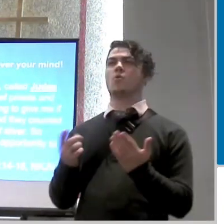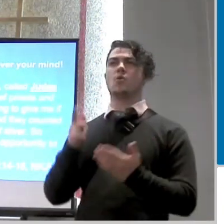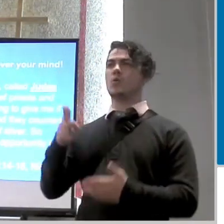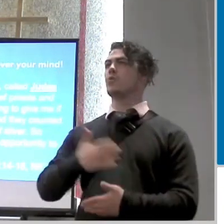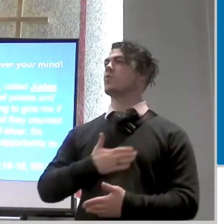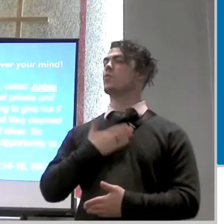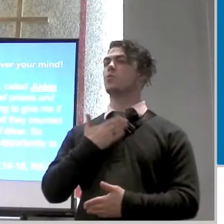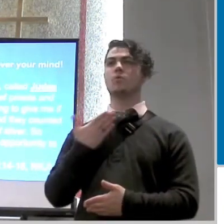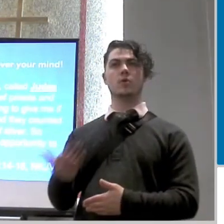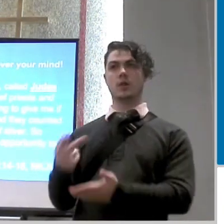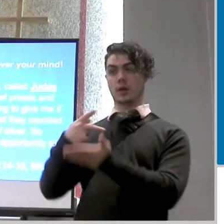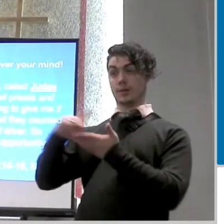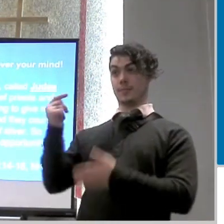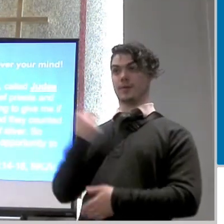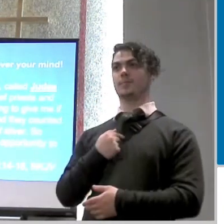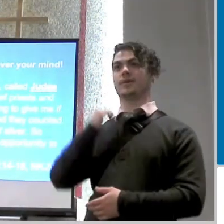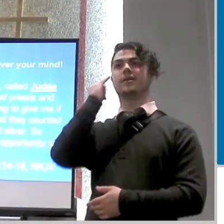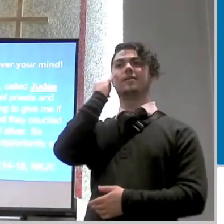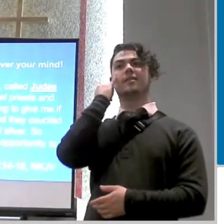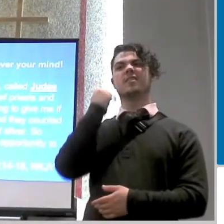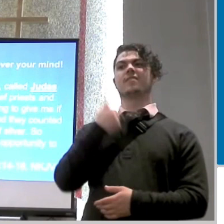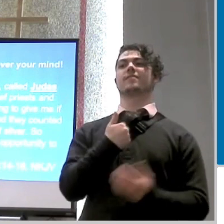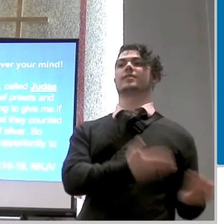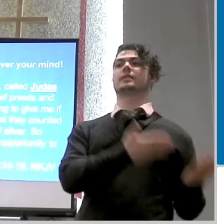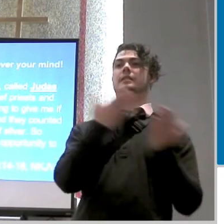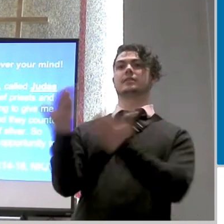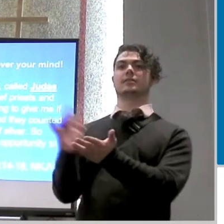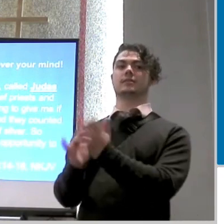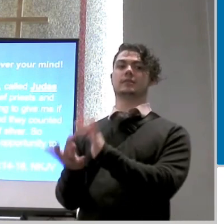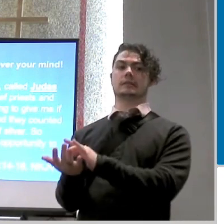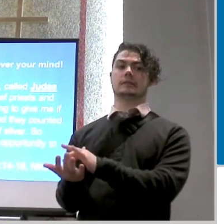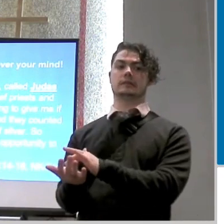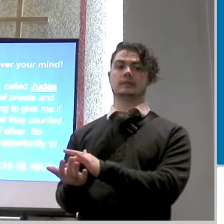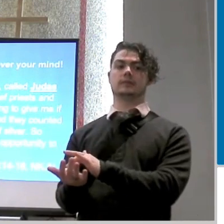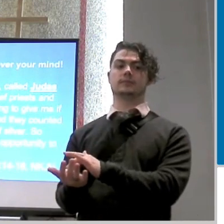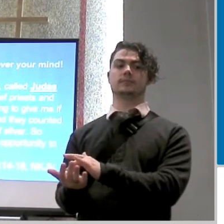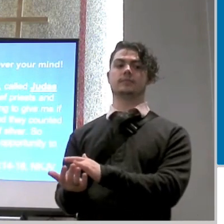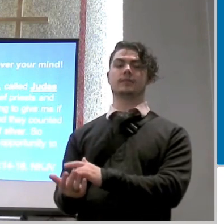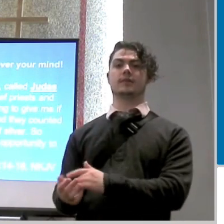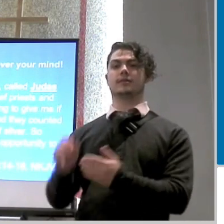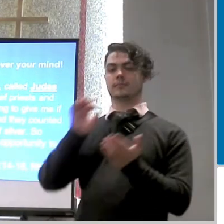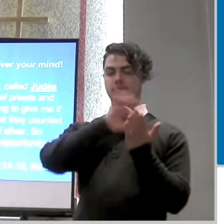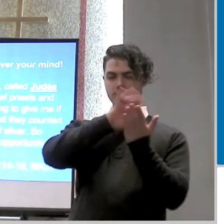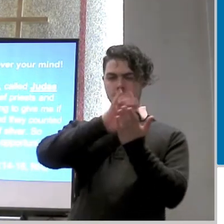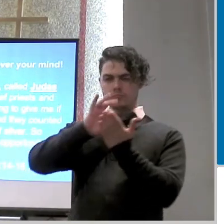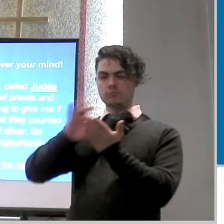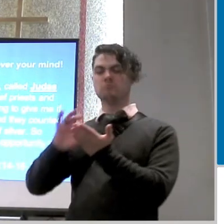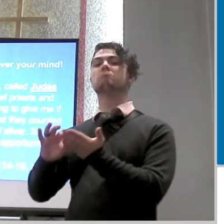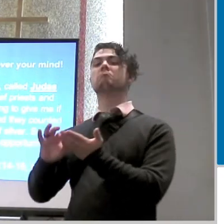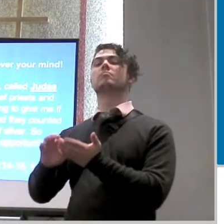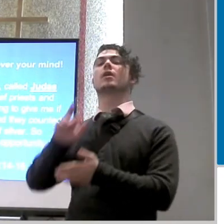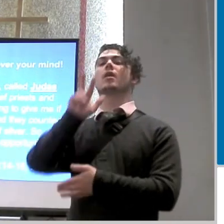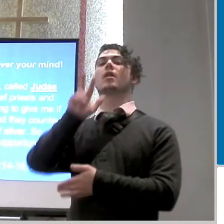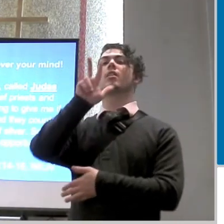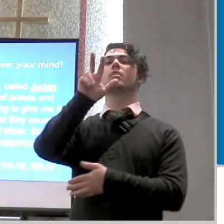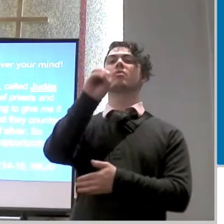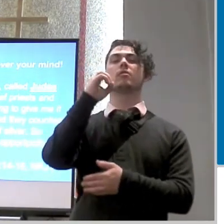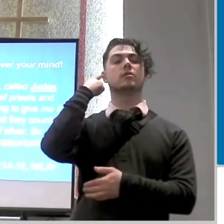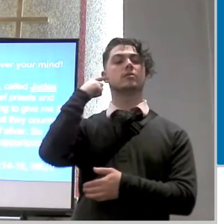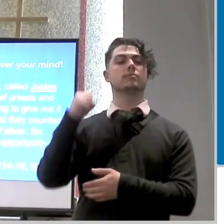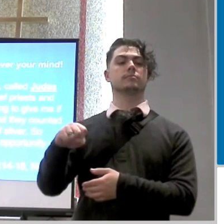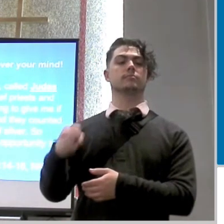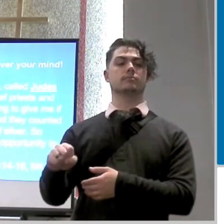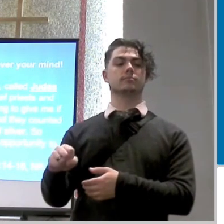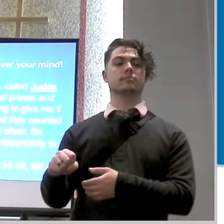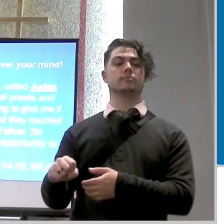me if i deliver him that is jesus christ to you and they counted out to him 30 pieces of silver so